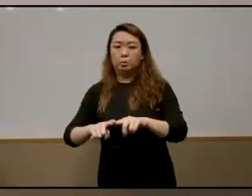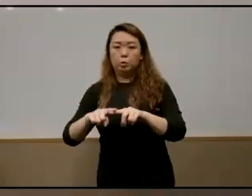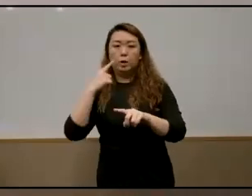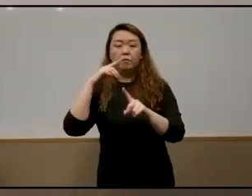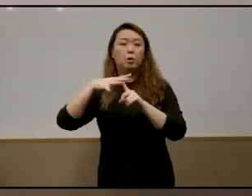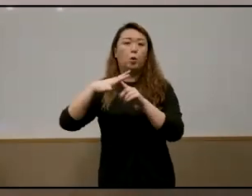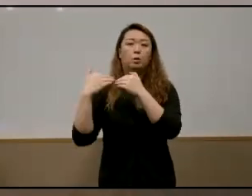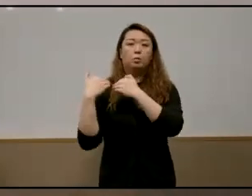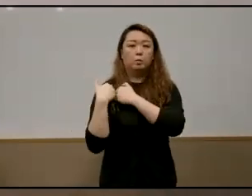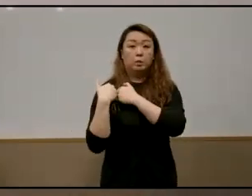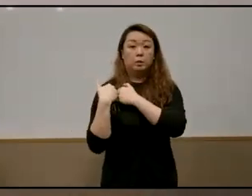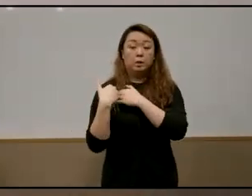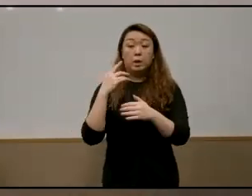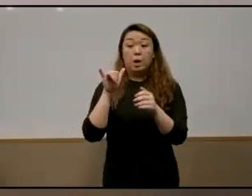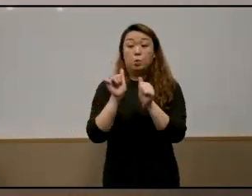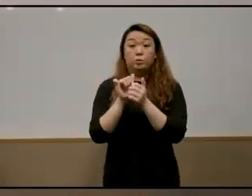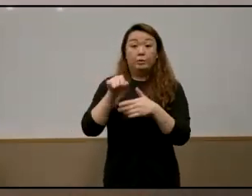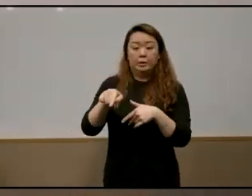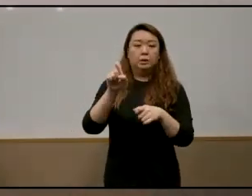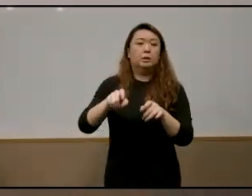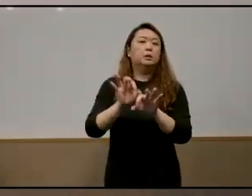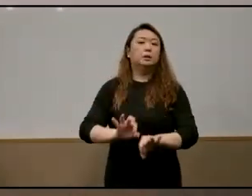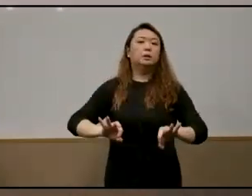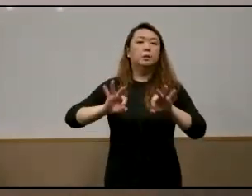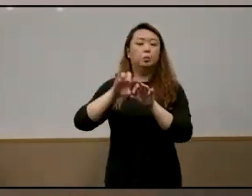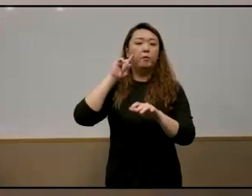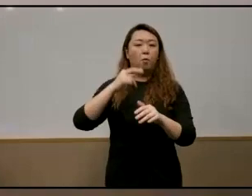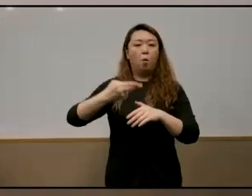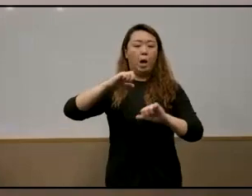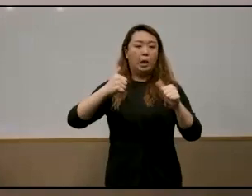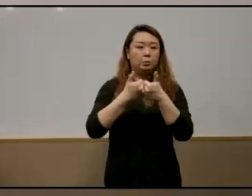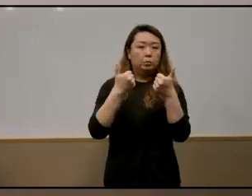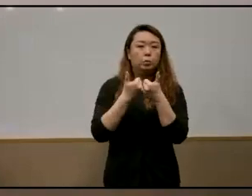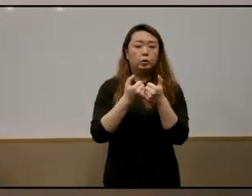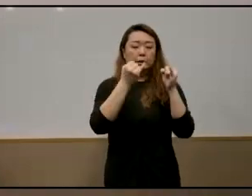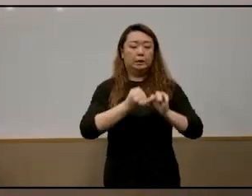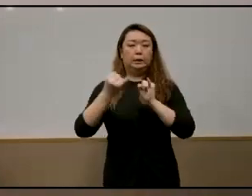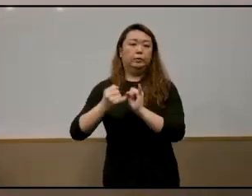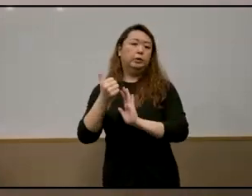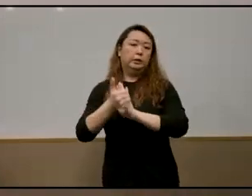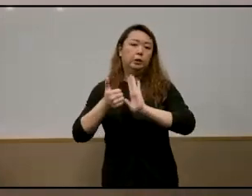responsibility and this seems particularly important in our hyper competitive and individualistic age